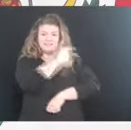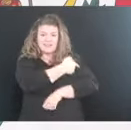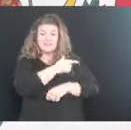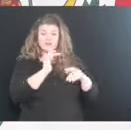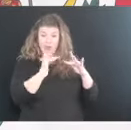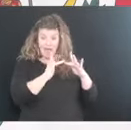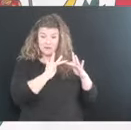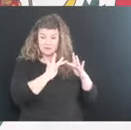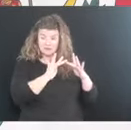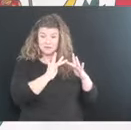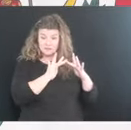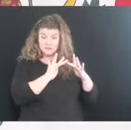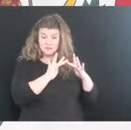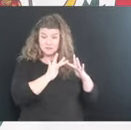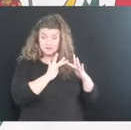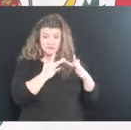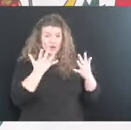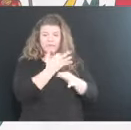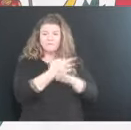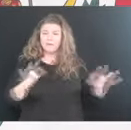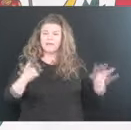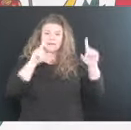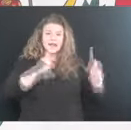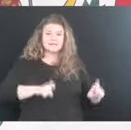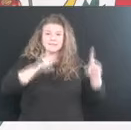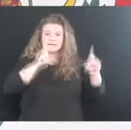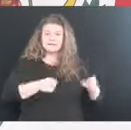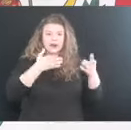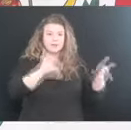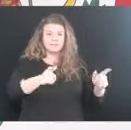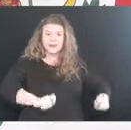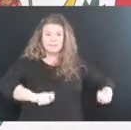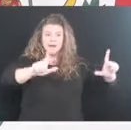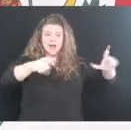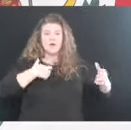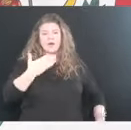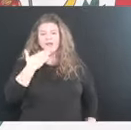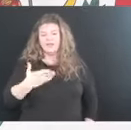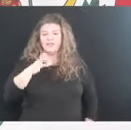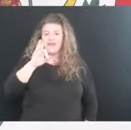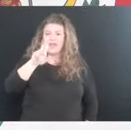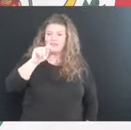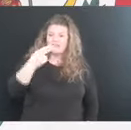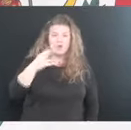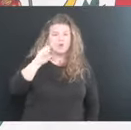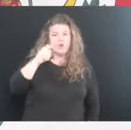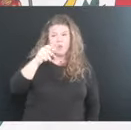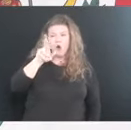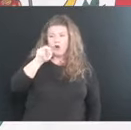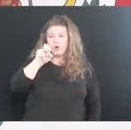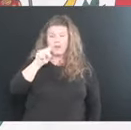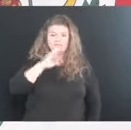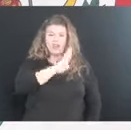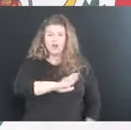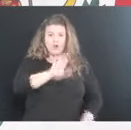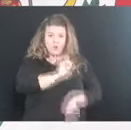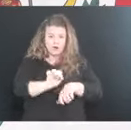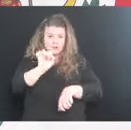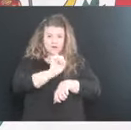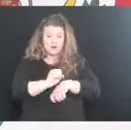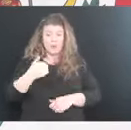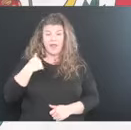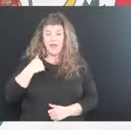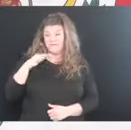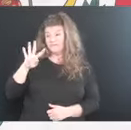online. All the free testing's up. I always want to thank Ruth and Walgreens for all that they've done. We've got